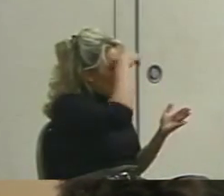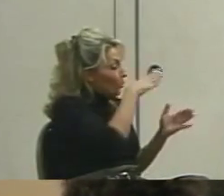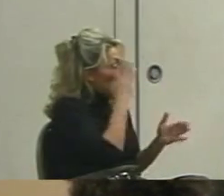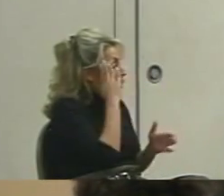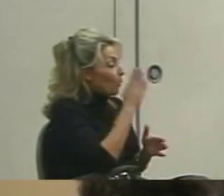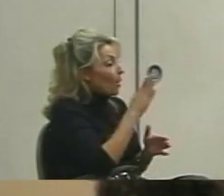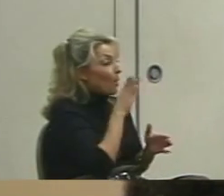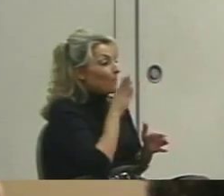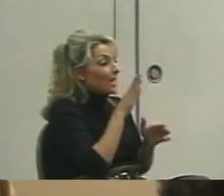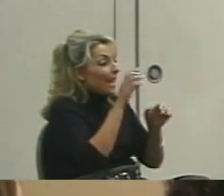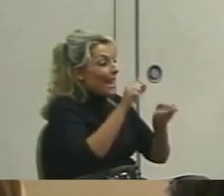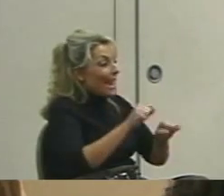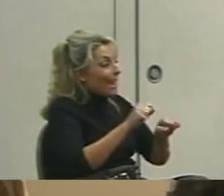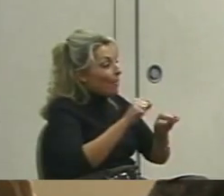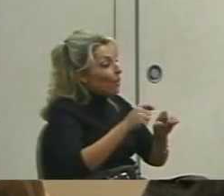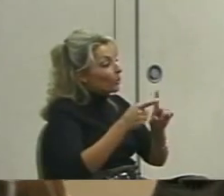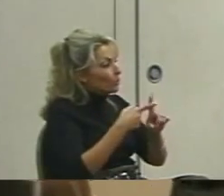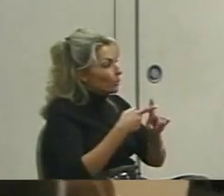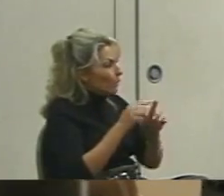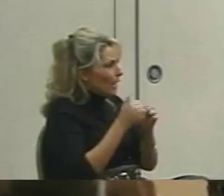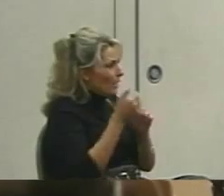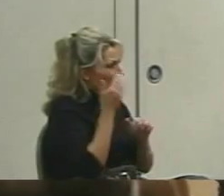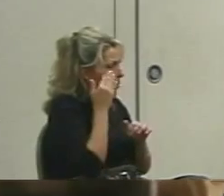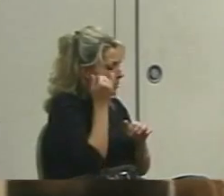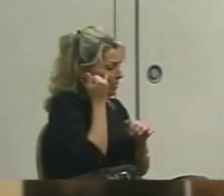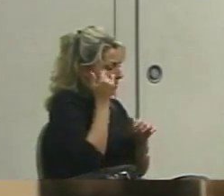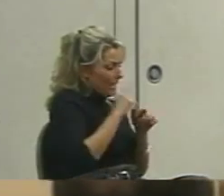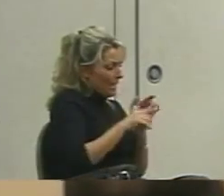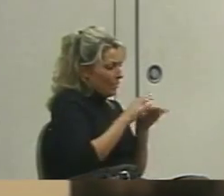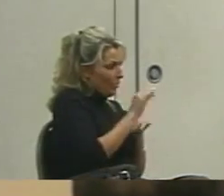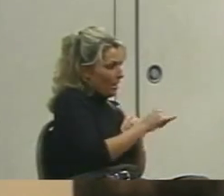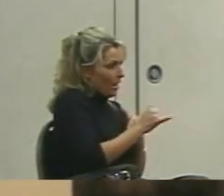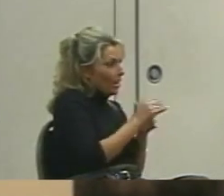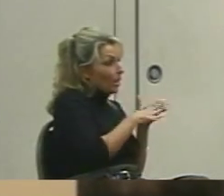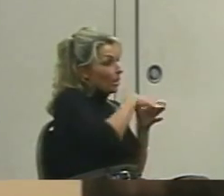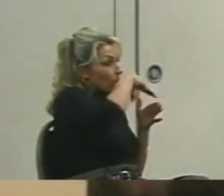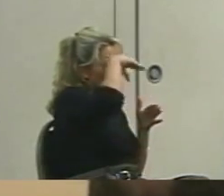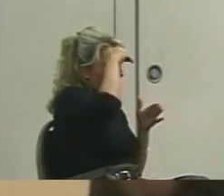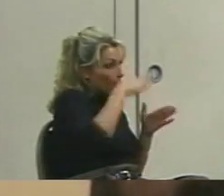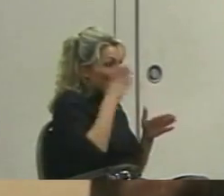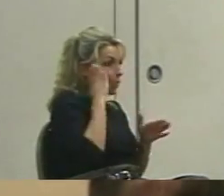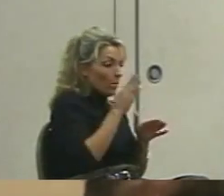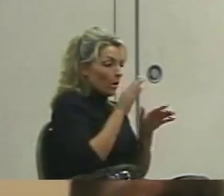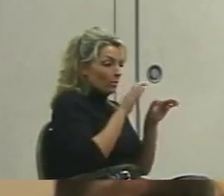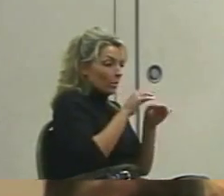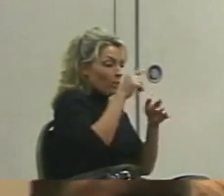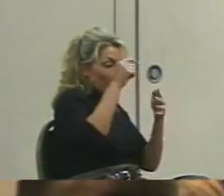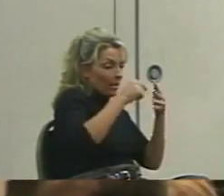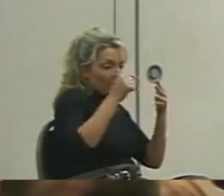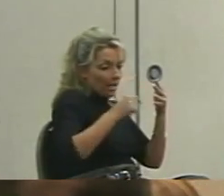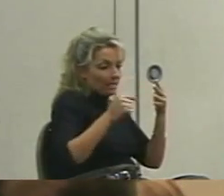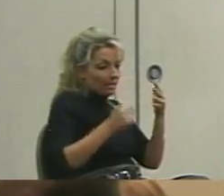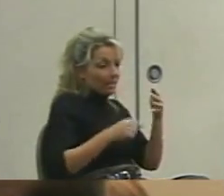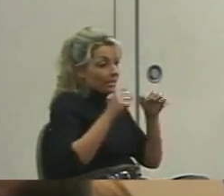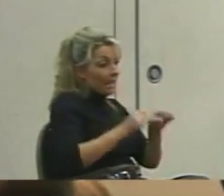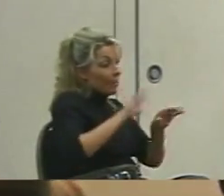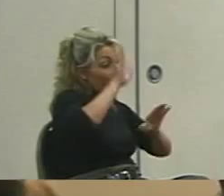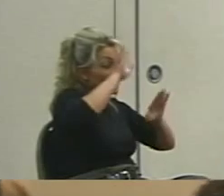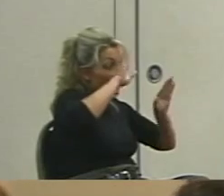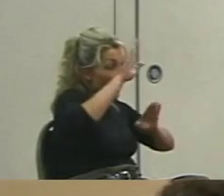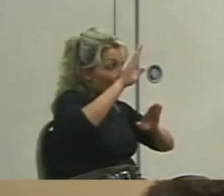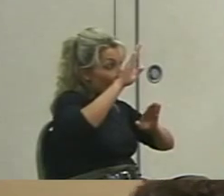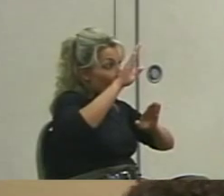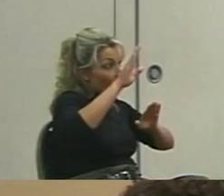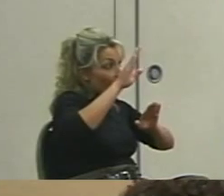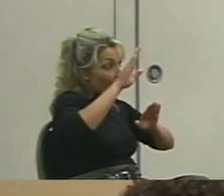How do we know they're able to unless they do it? So get rid of the will be able to. Student will do this. Student will be able to raise hand. Well, they're